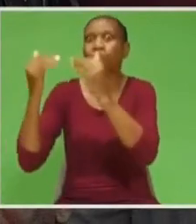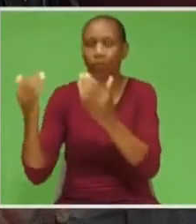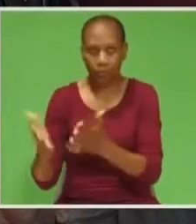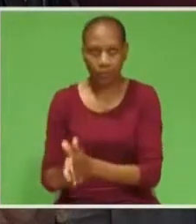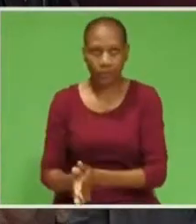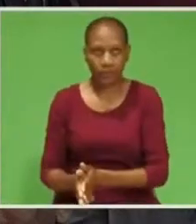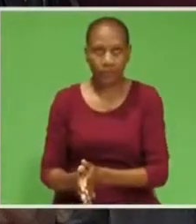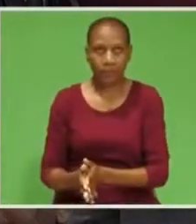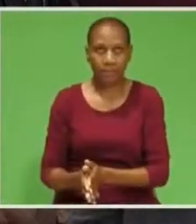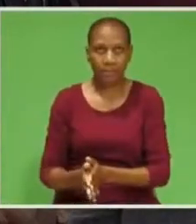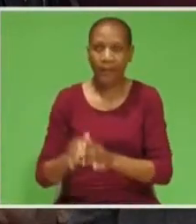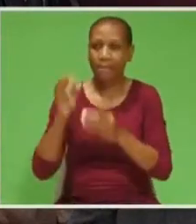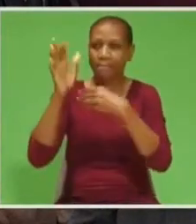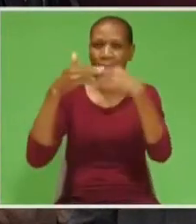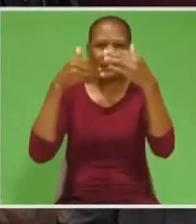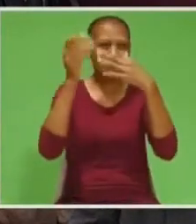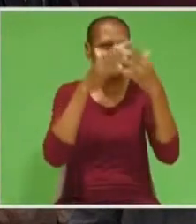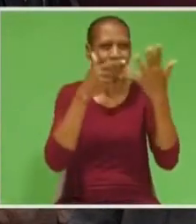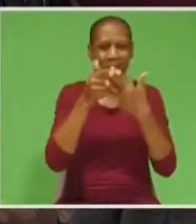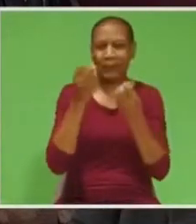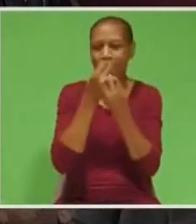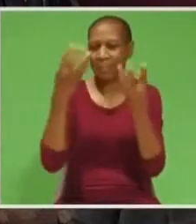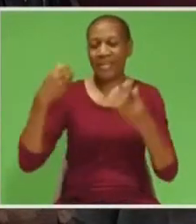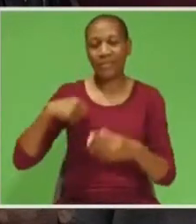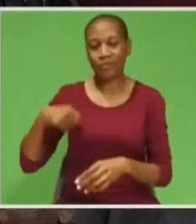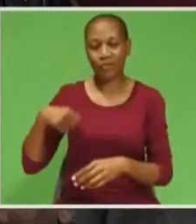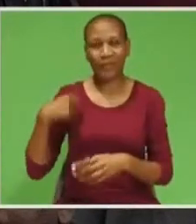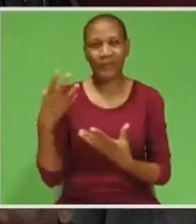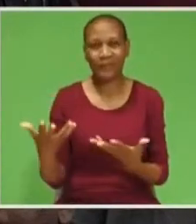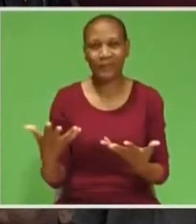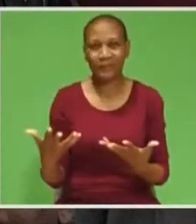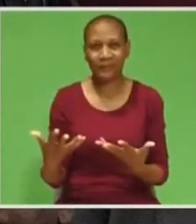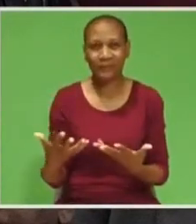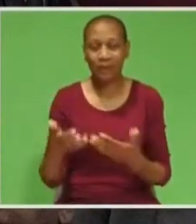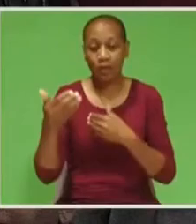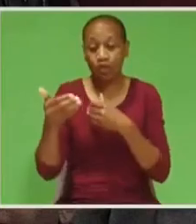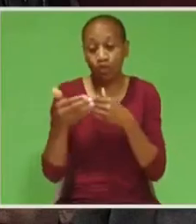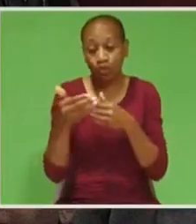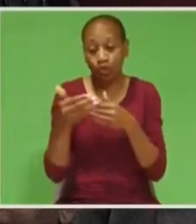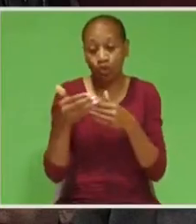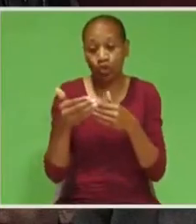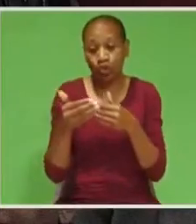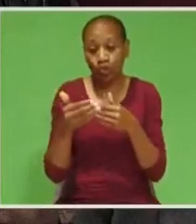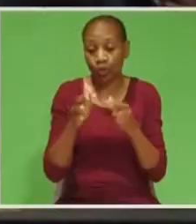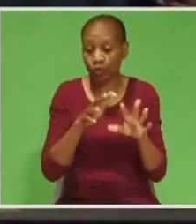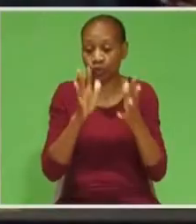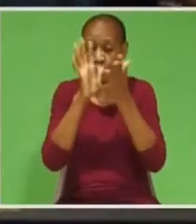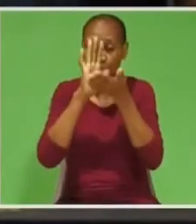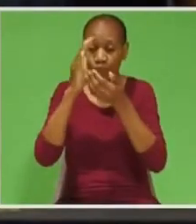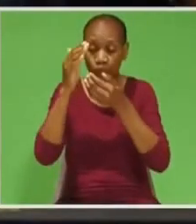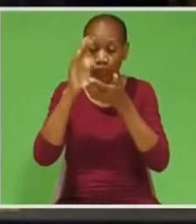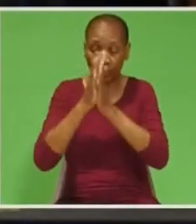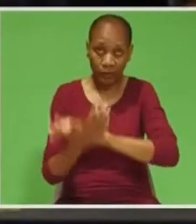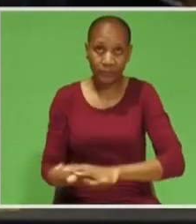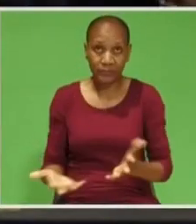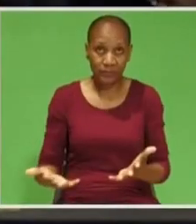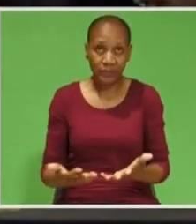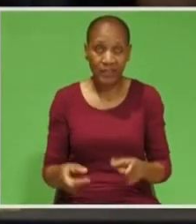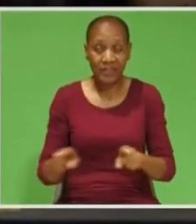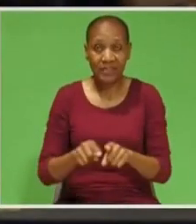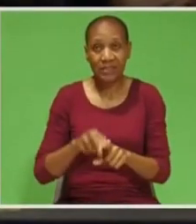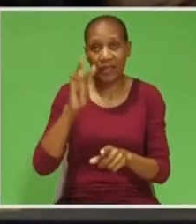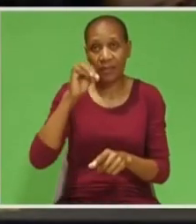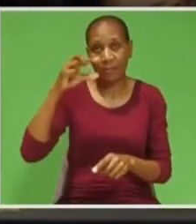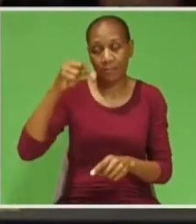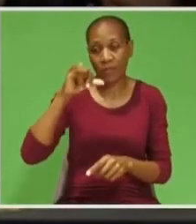Public infrastructure is, in many municipalities, either near or completely collapsed. And Inokum Gijima